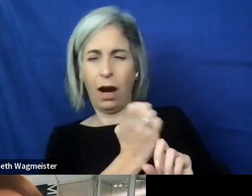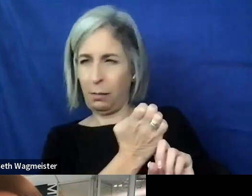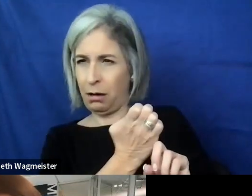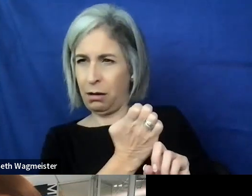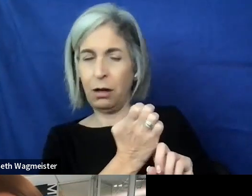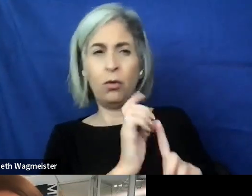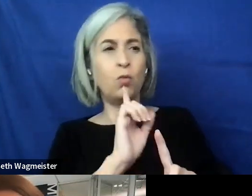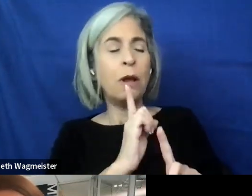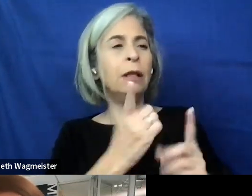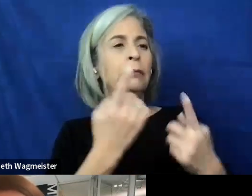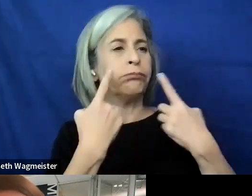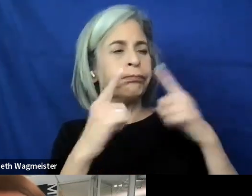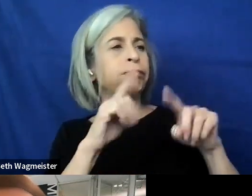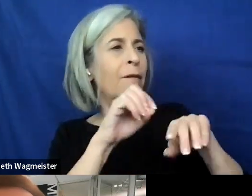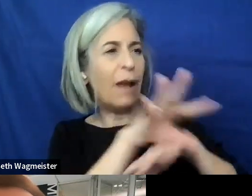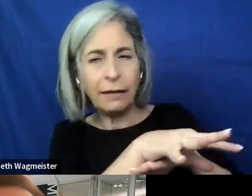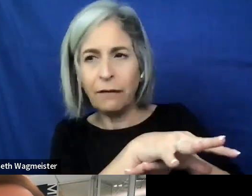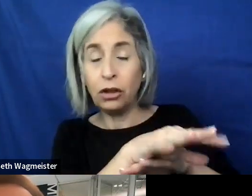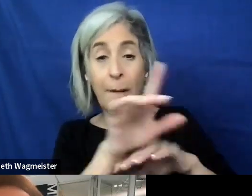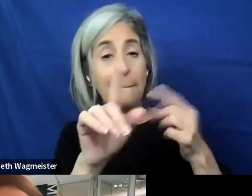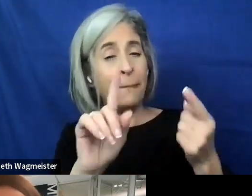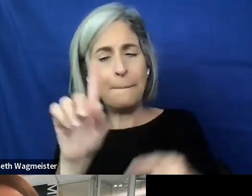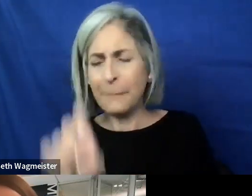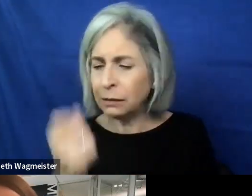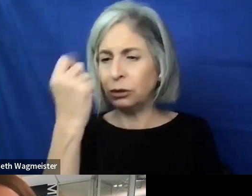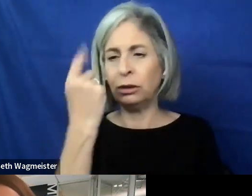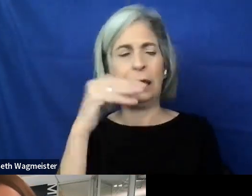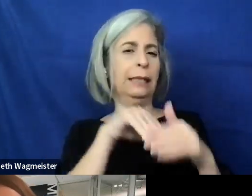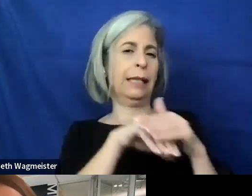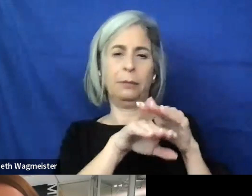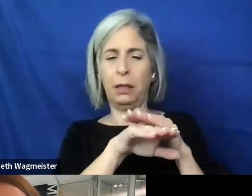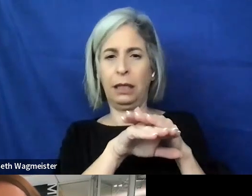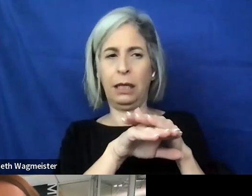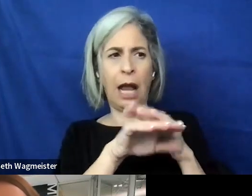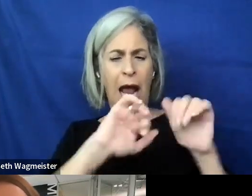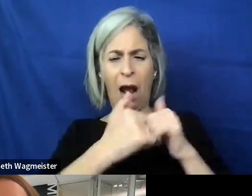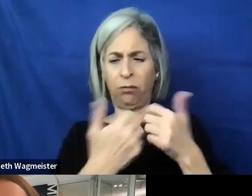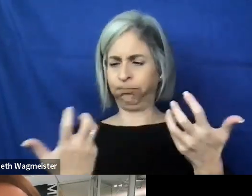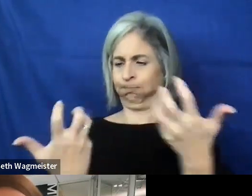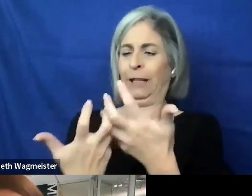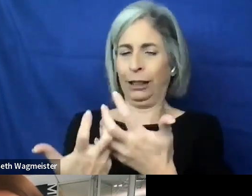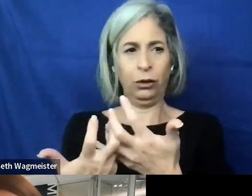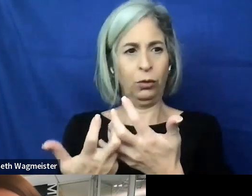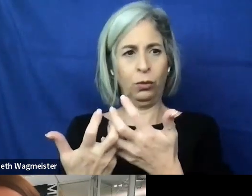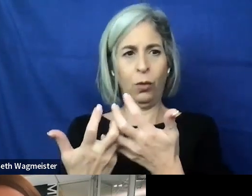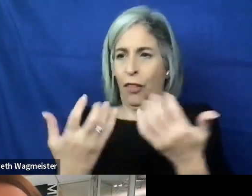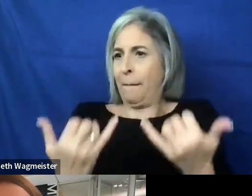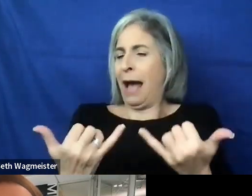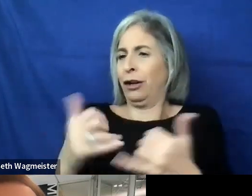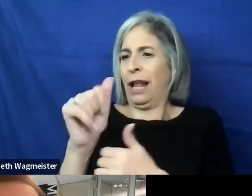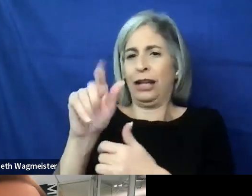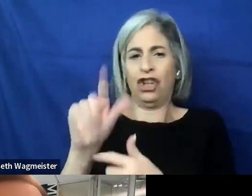really effective, you have to understand how accessibility can fit into modern agile development workflows,